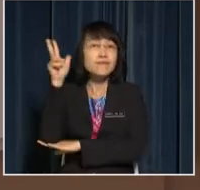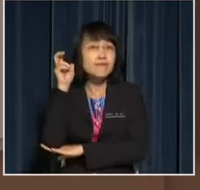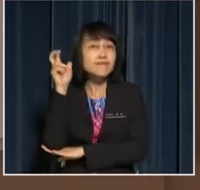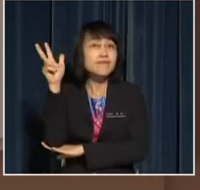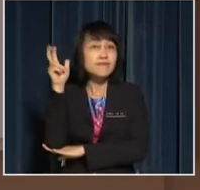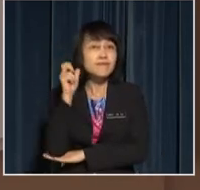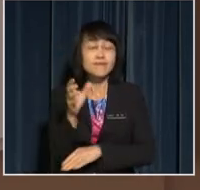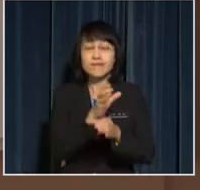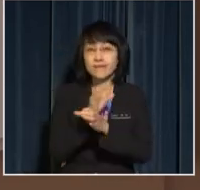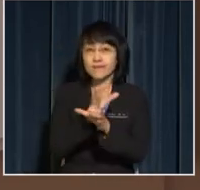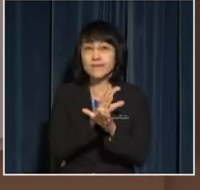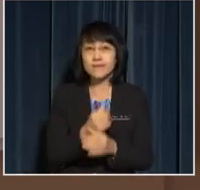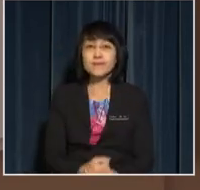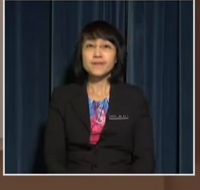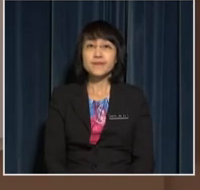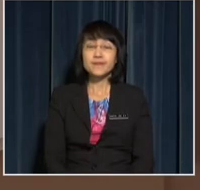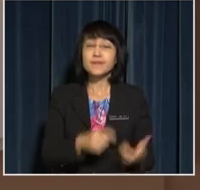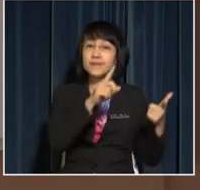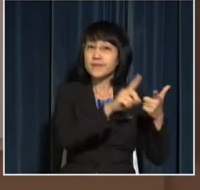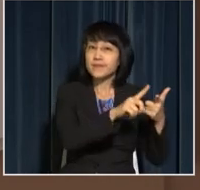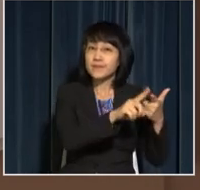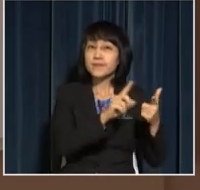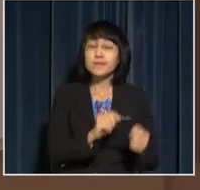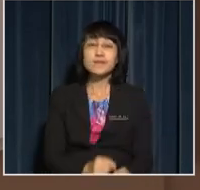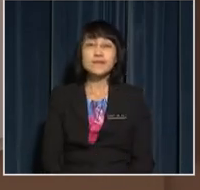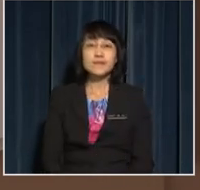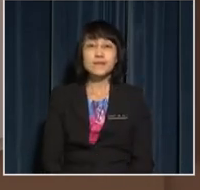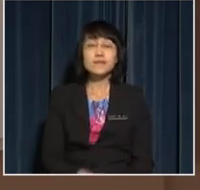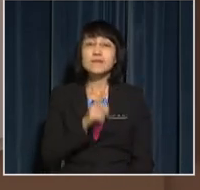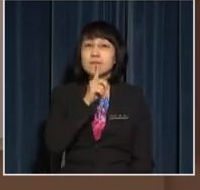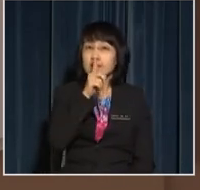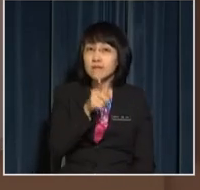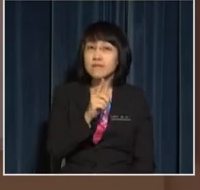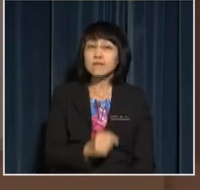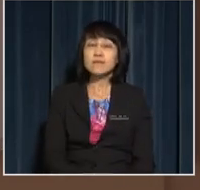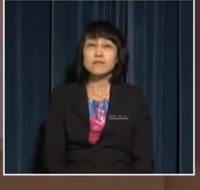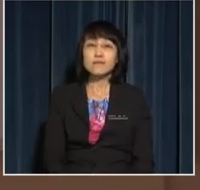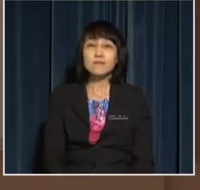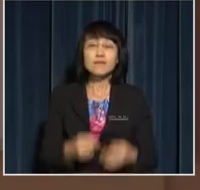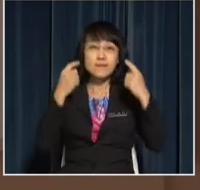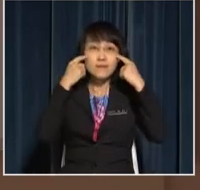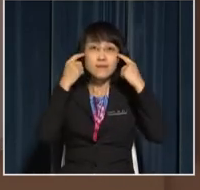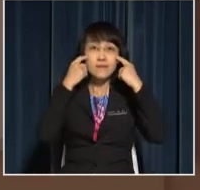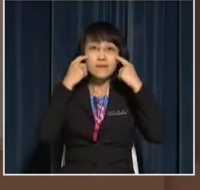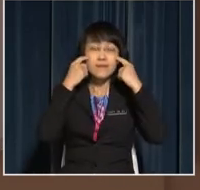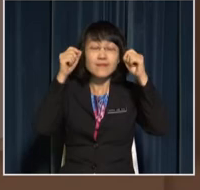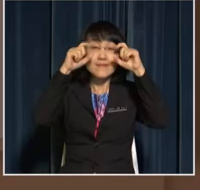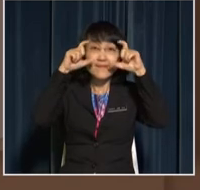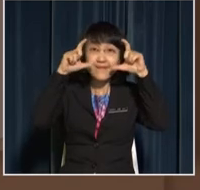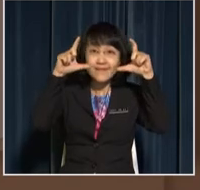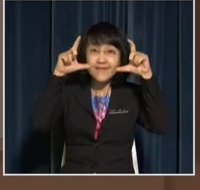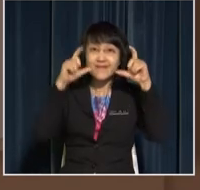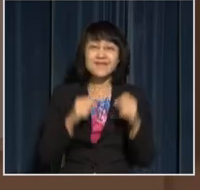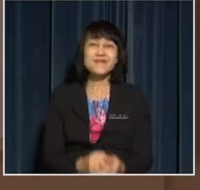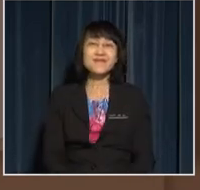carefully Second, you must make sure you have your eyes wide open